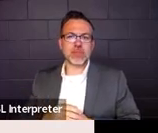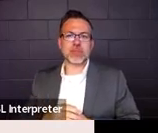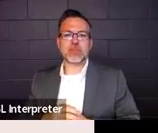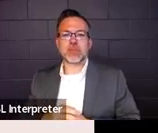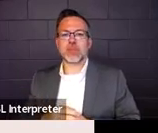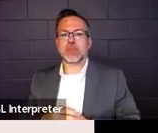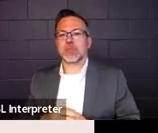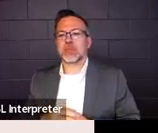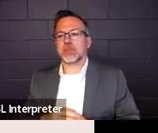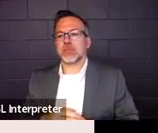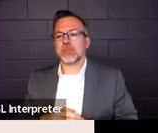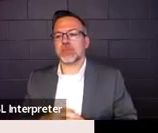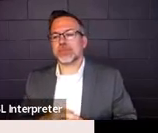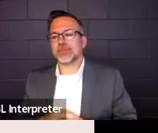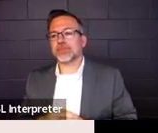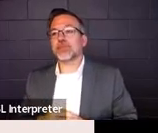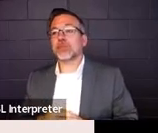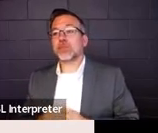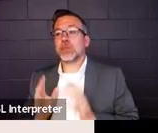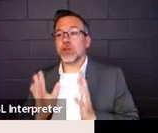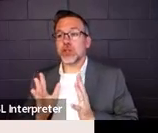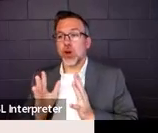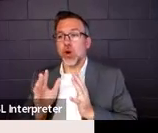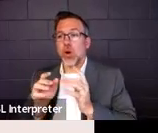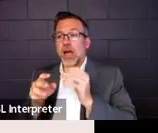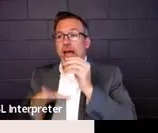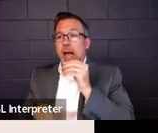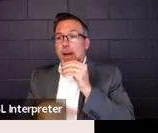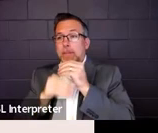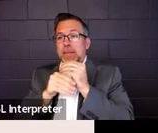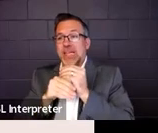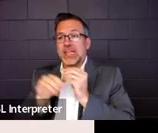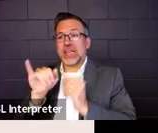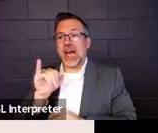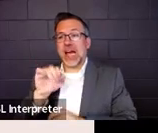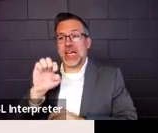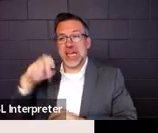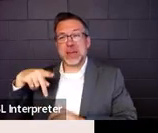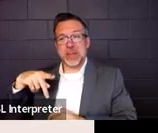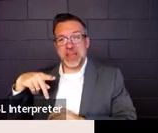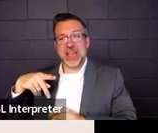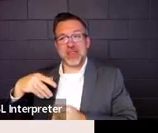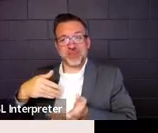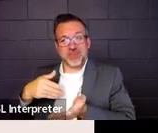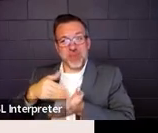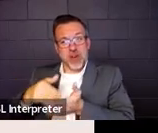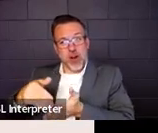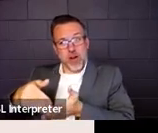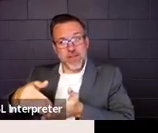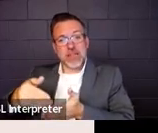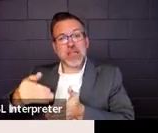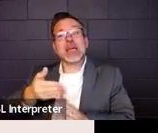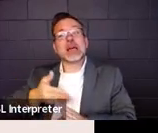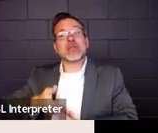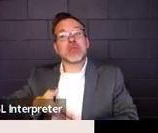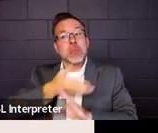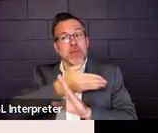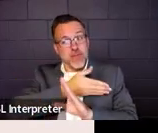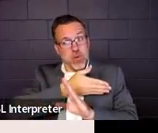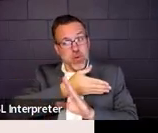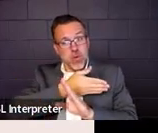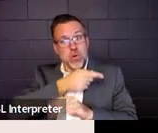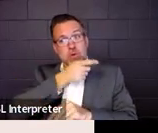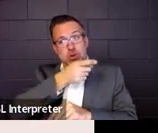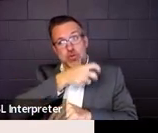should expect to amend the IEP quite a bit, both before the student gets placed